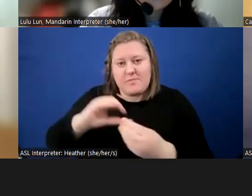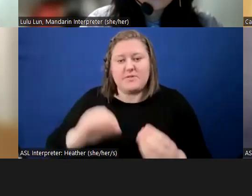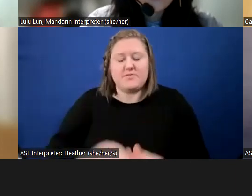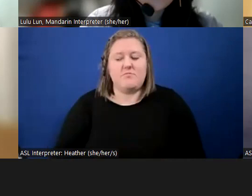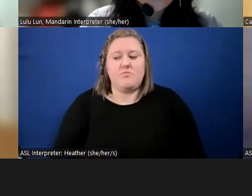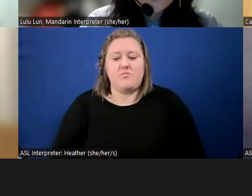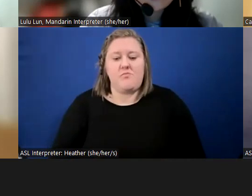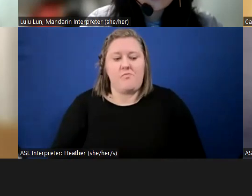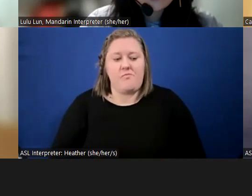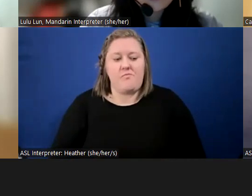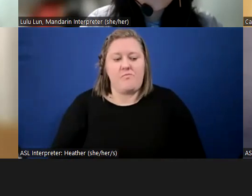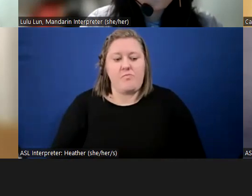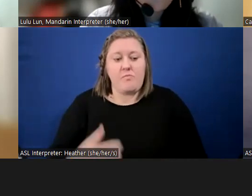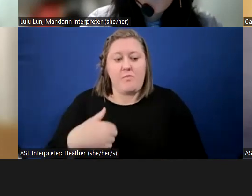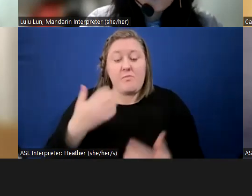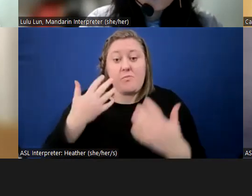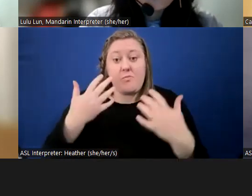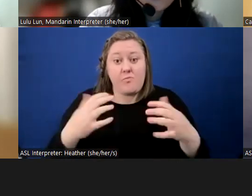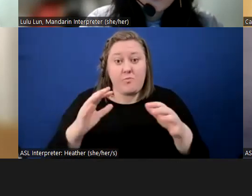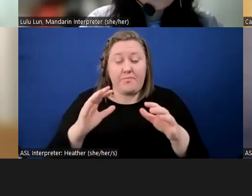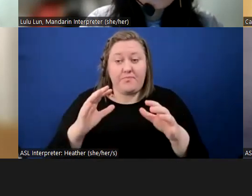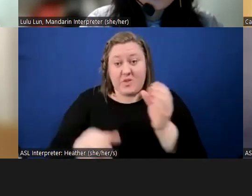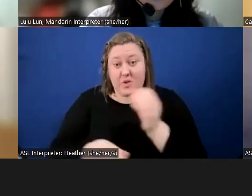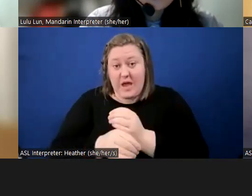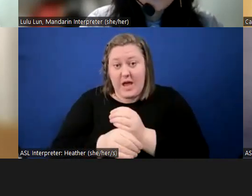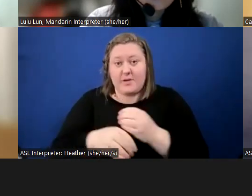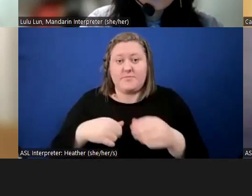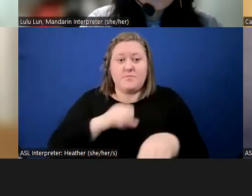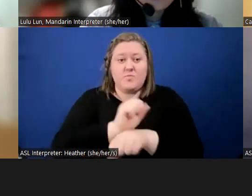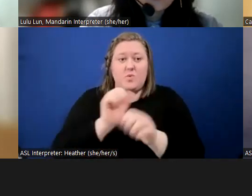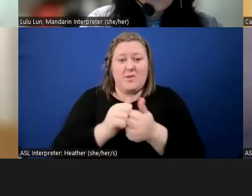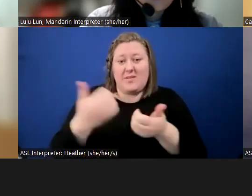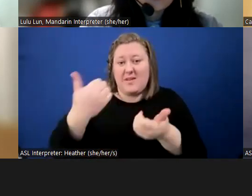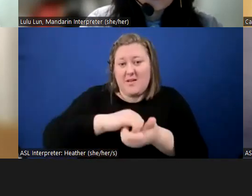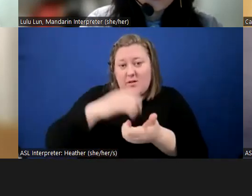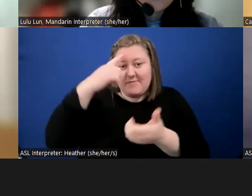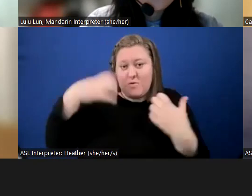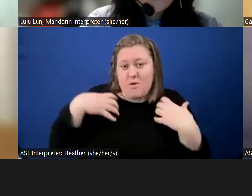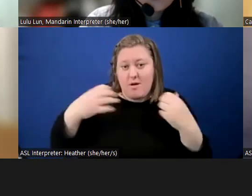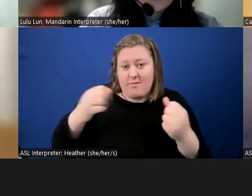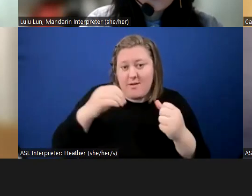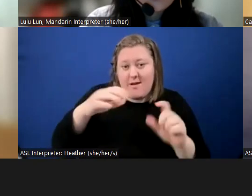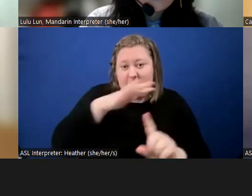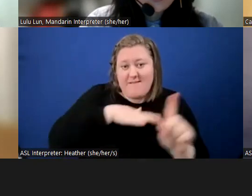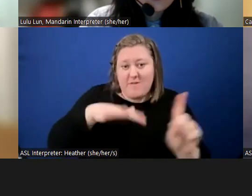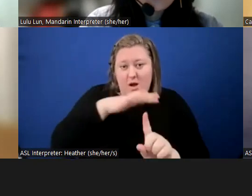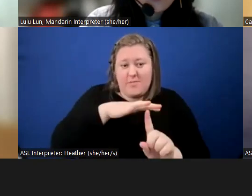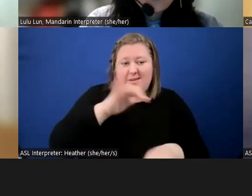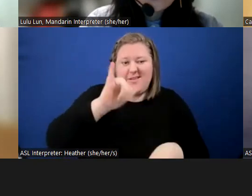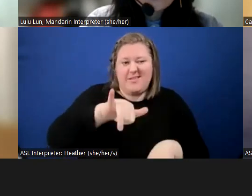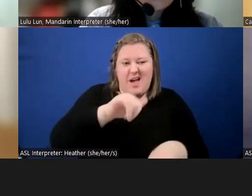want to note that I am working with the Alliance for Health and Environment, which is based in Saugus, Massachusetts,